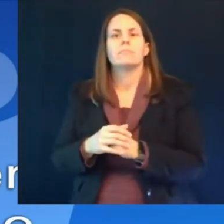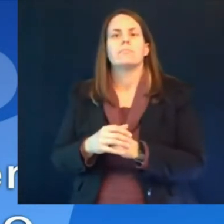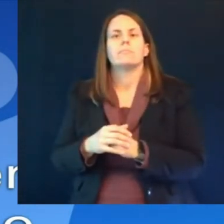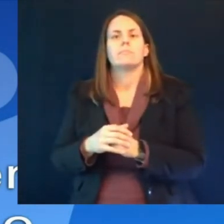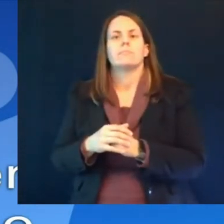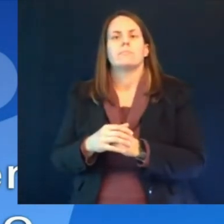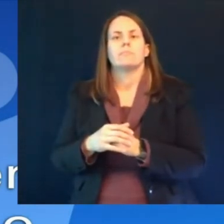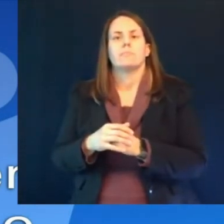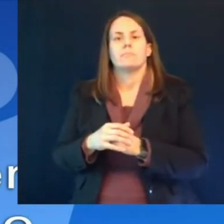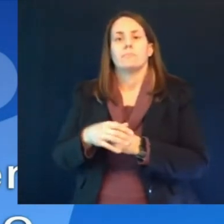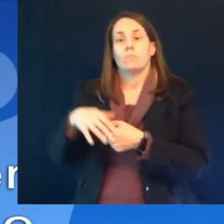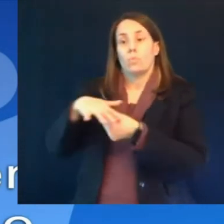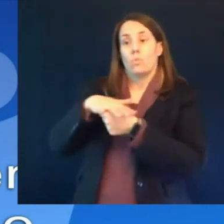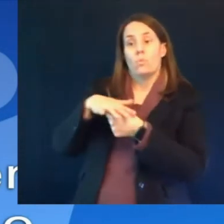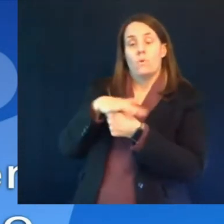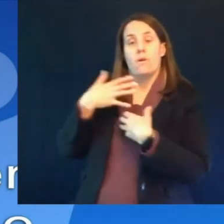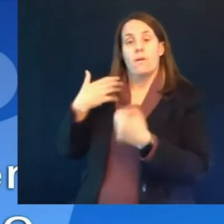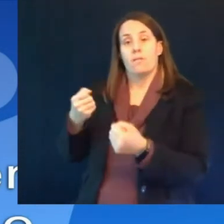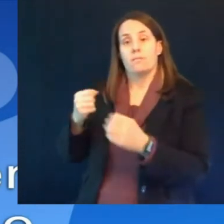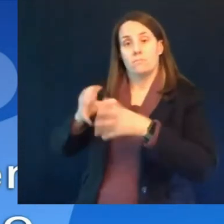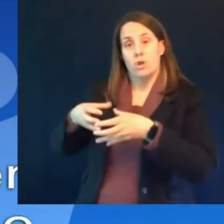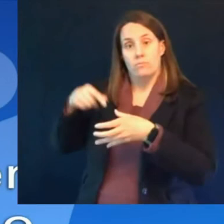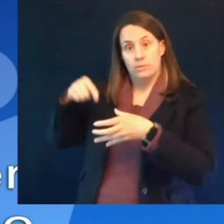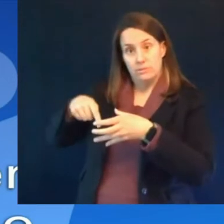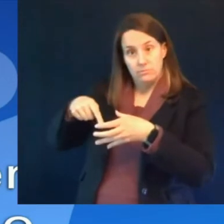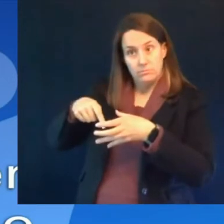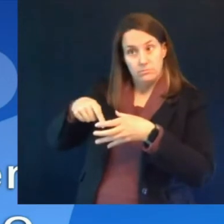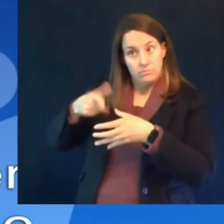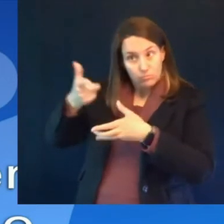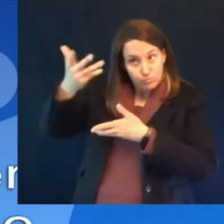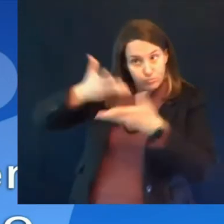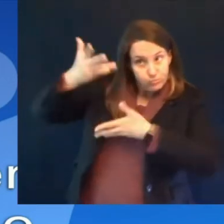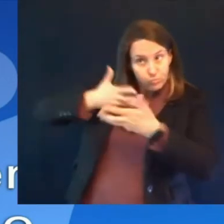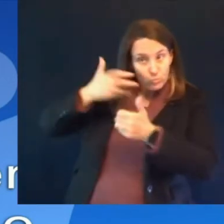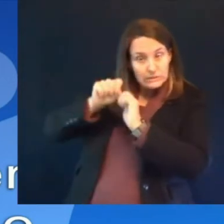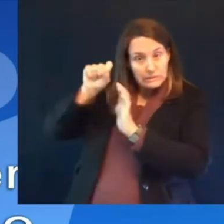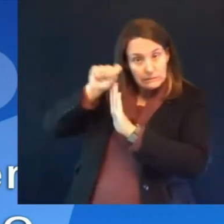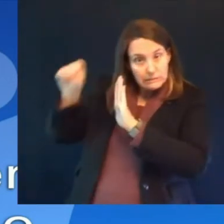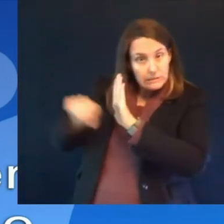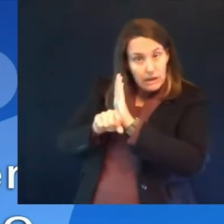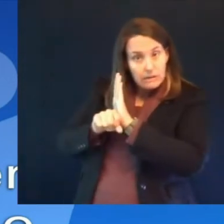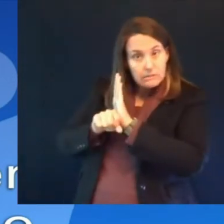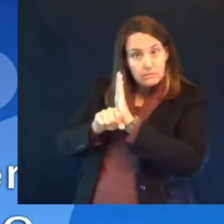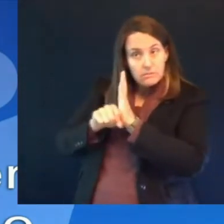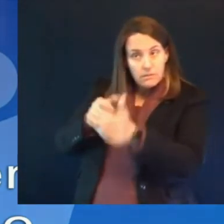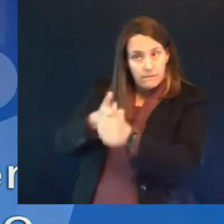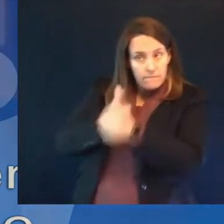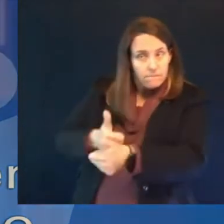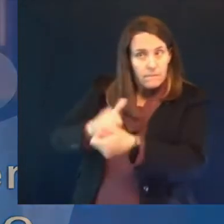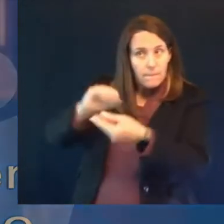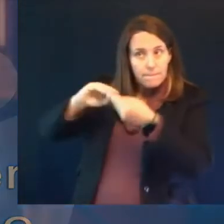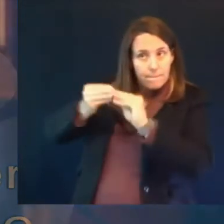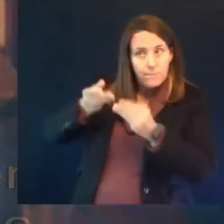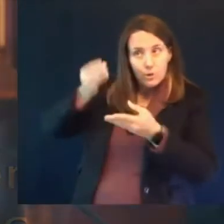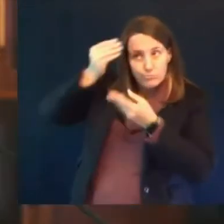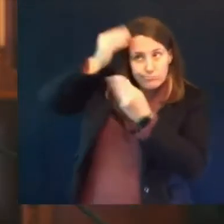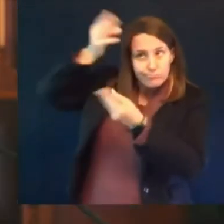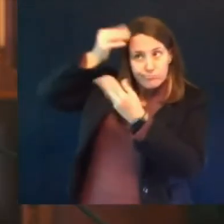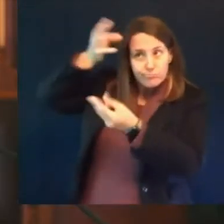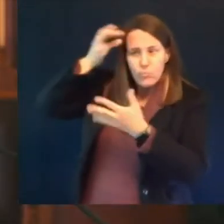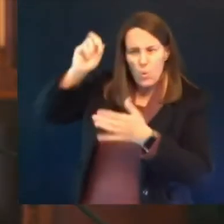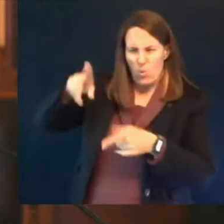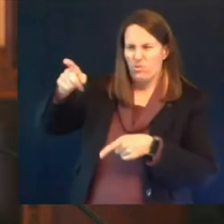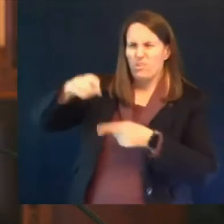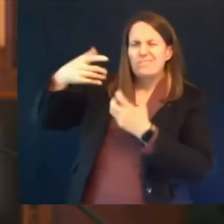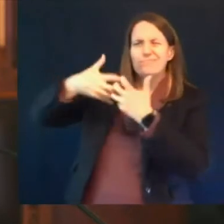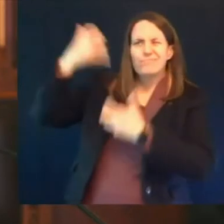um race numbers should be taken with a grain of salt well i don't think any data should be taken with a